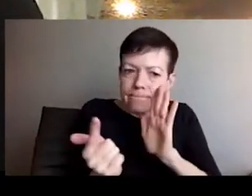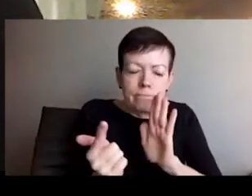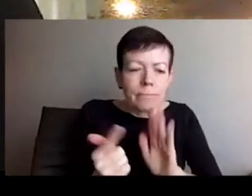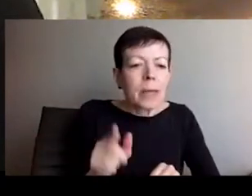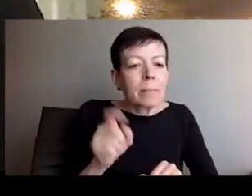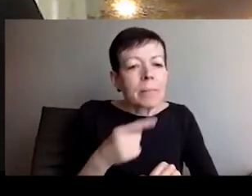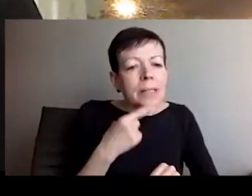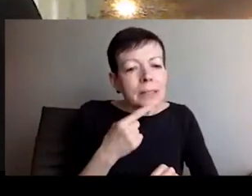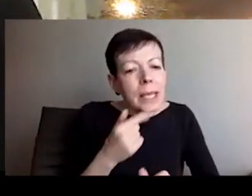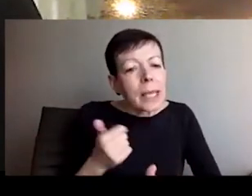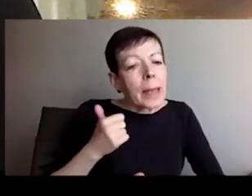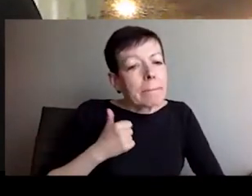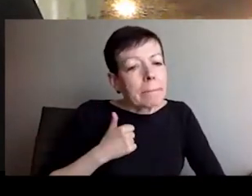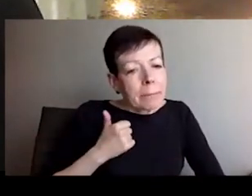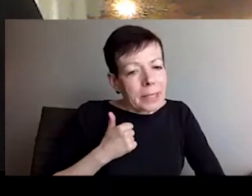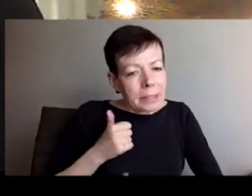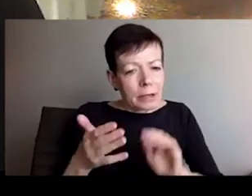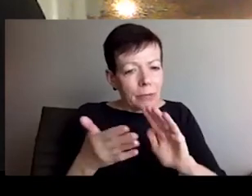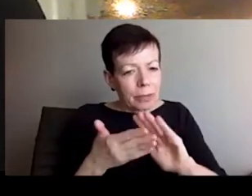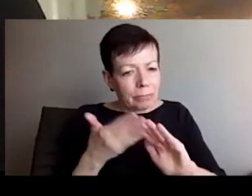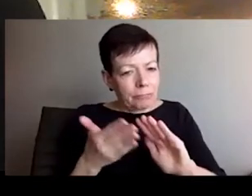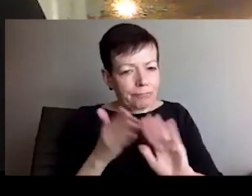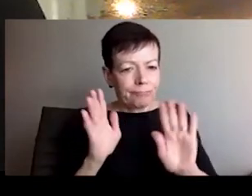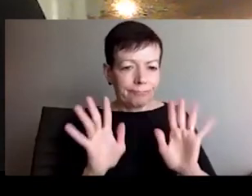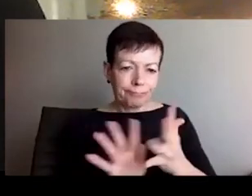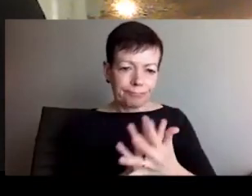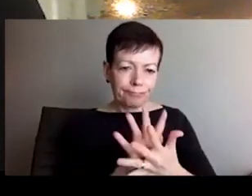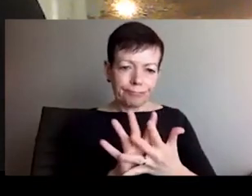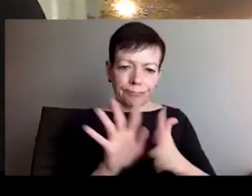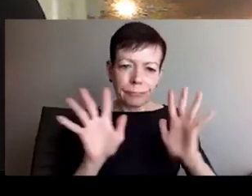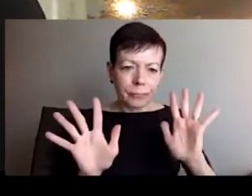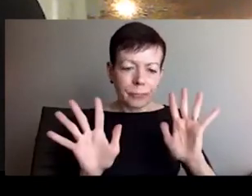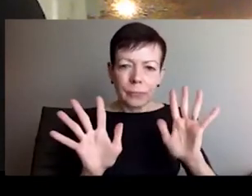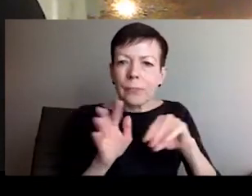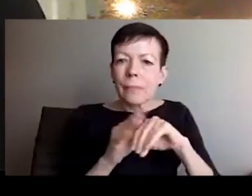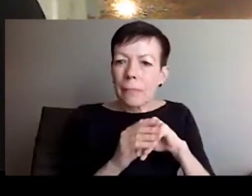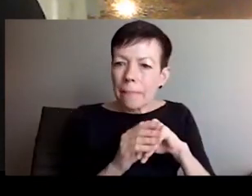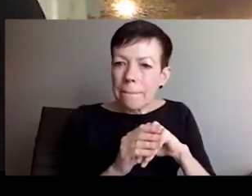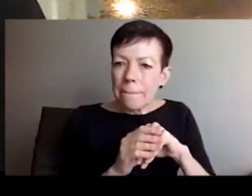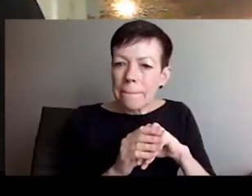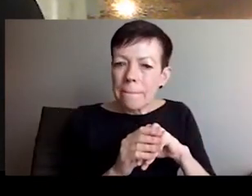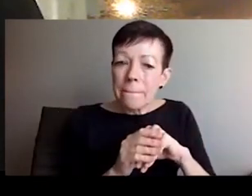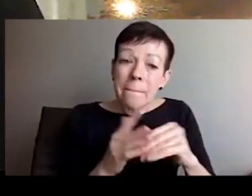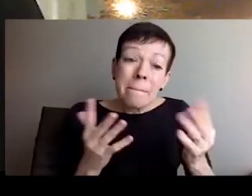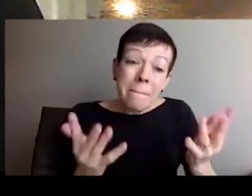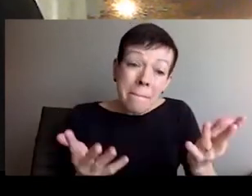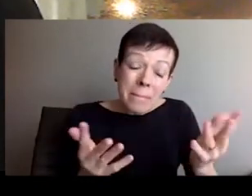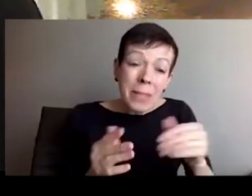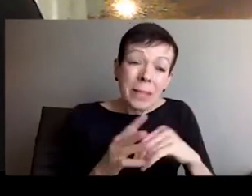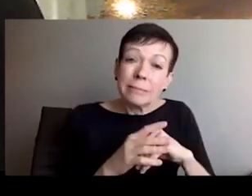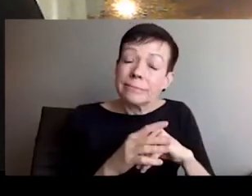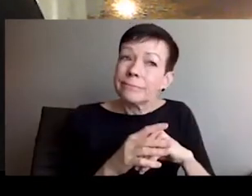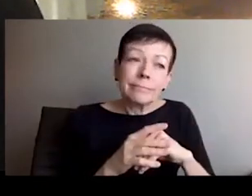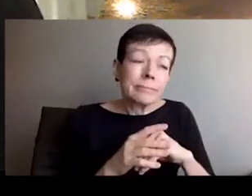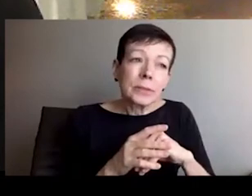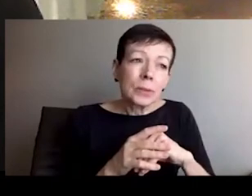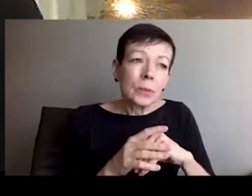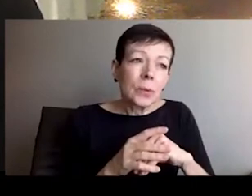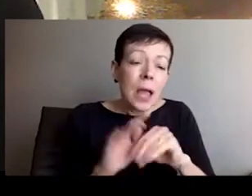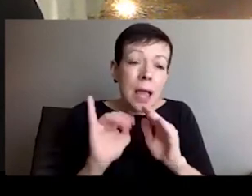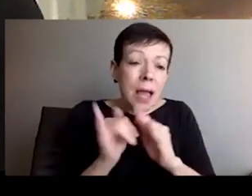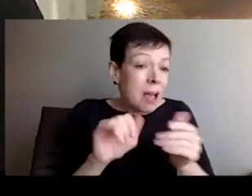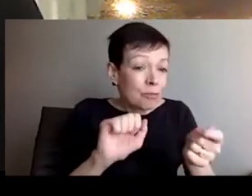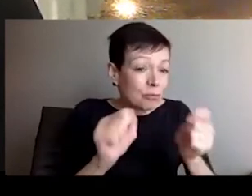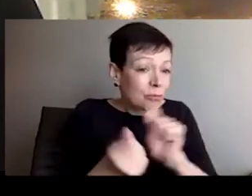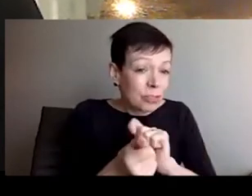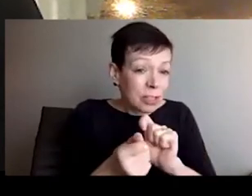disagree with the regime, but the ways of their actions is very limited.